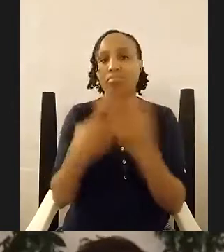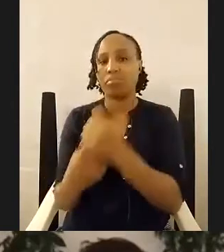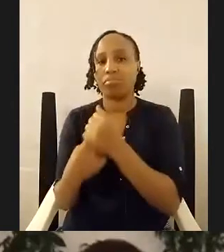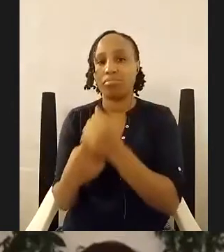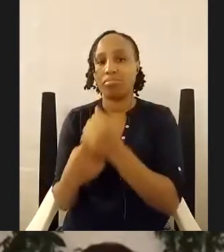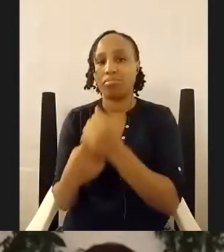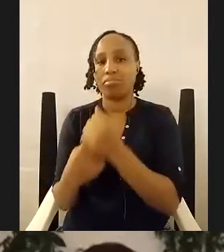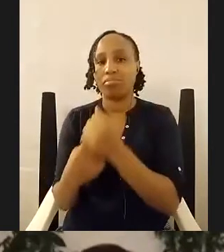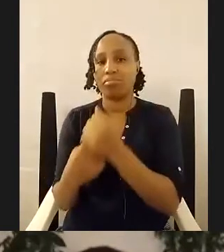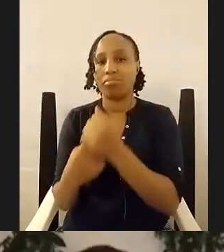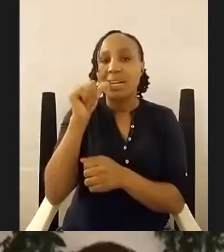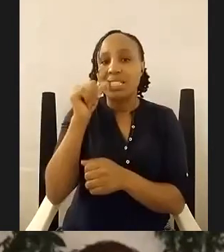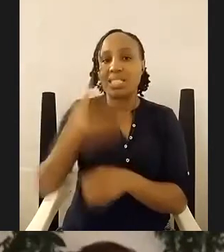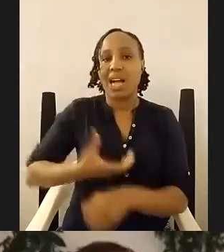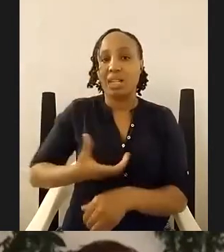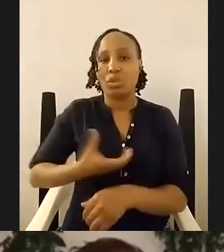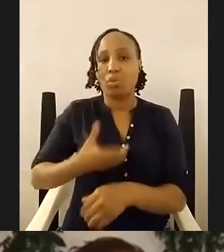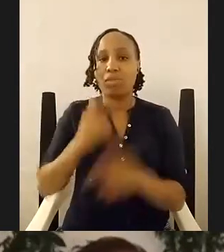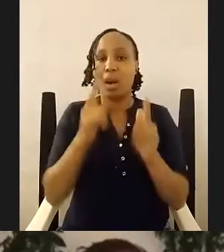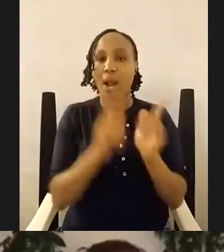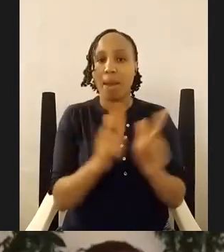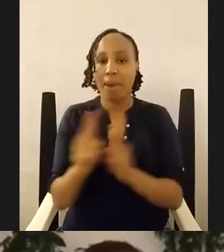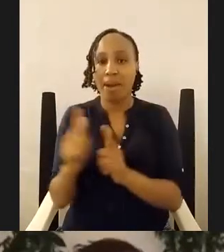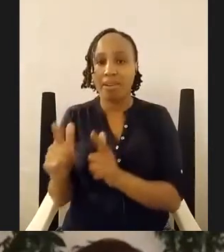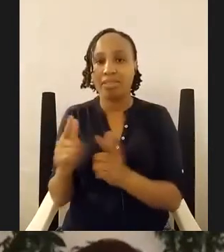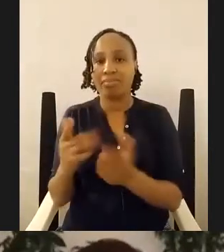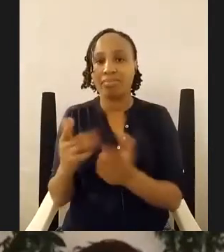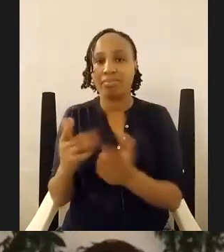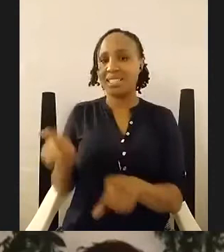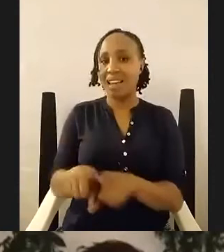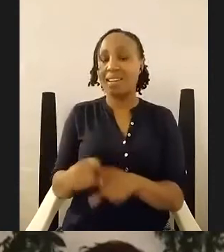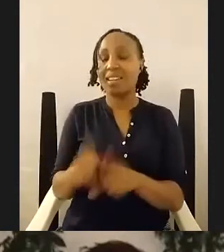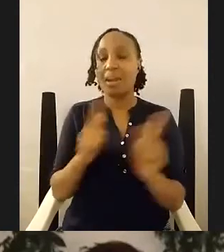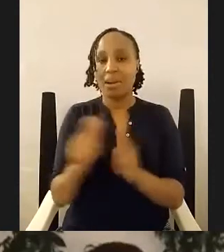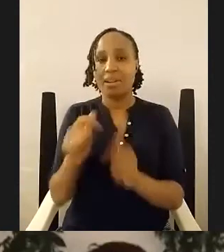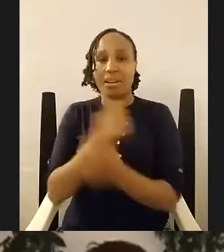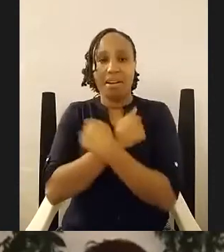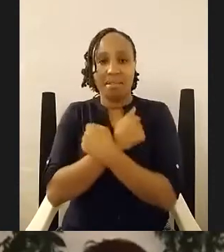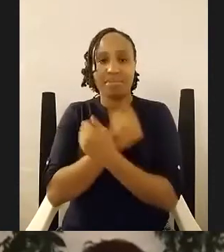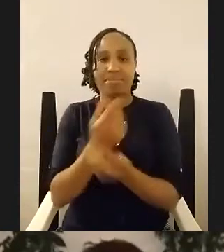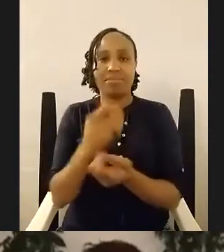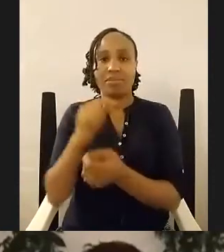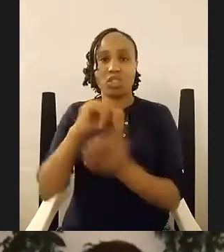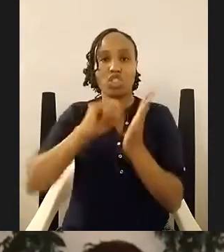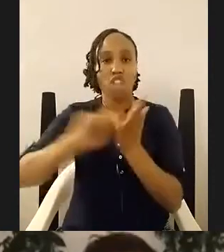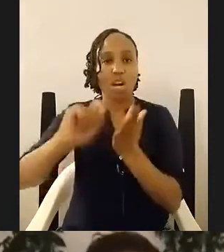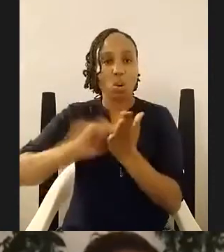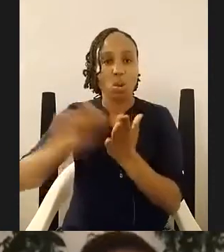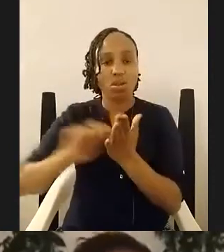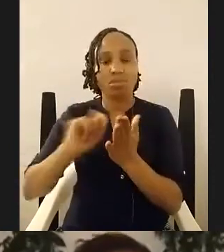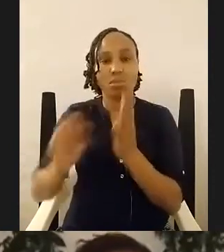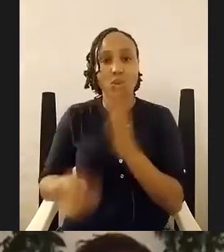women libraries who like our sisters in library love sahifa journal which is um such an incredible journal producing um